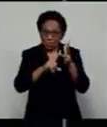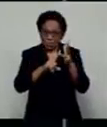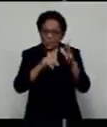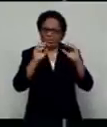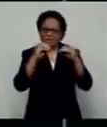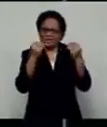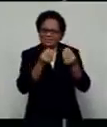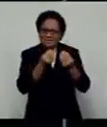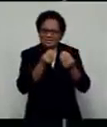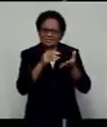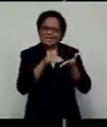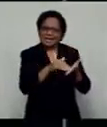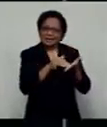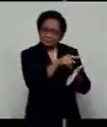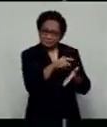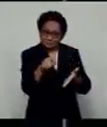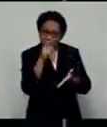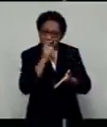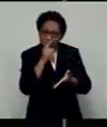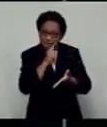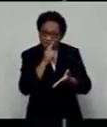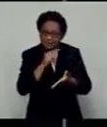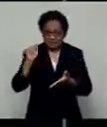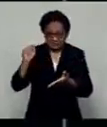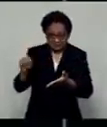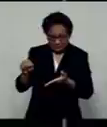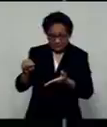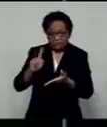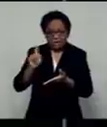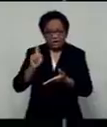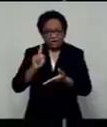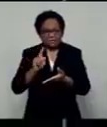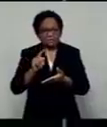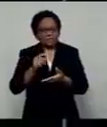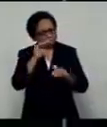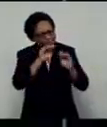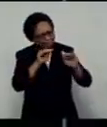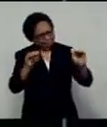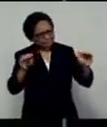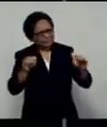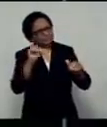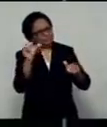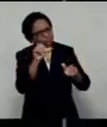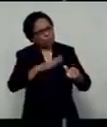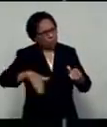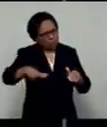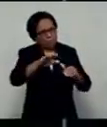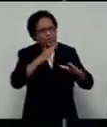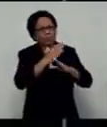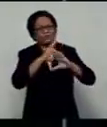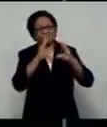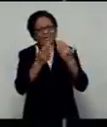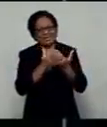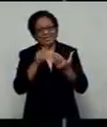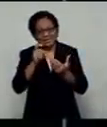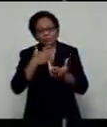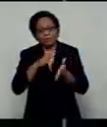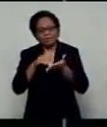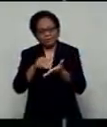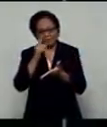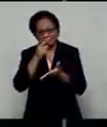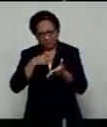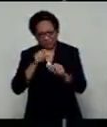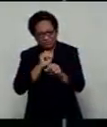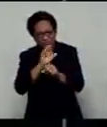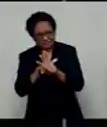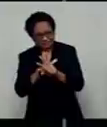-19 Humanitarian Response has called for a united approach to address the COVID crisis. This is Fiji continues to